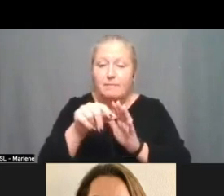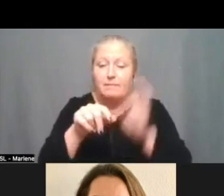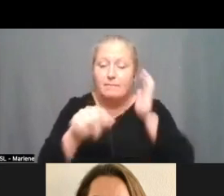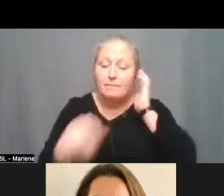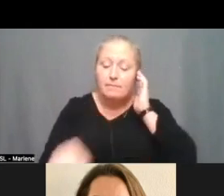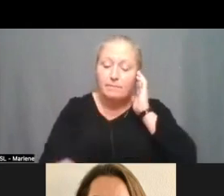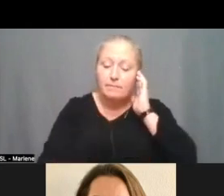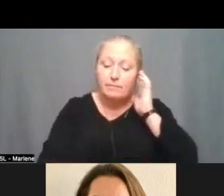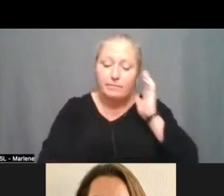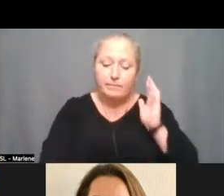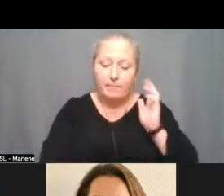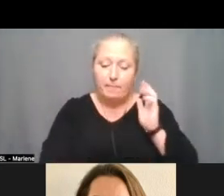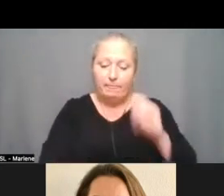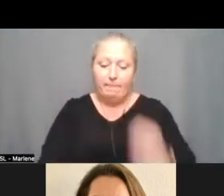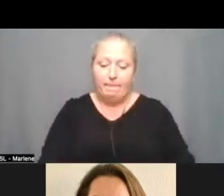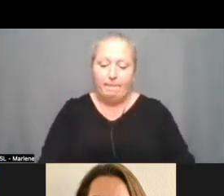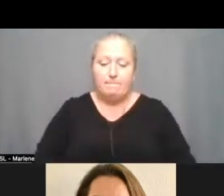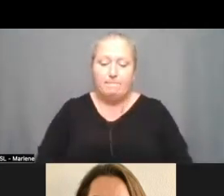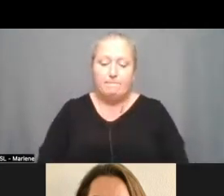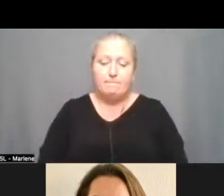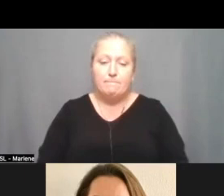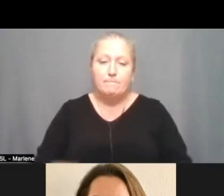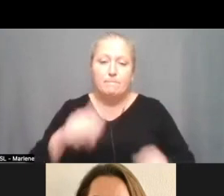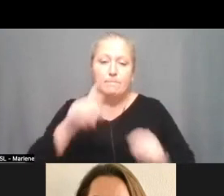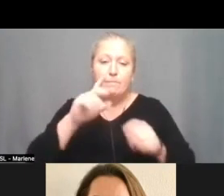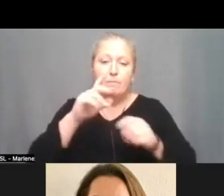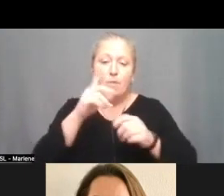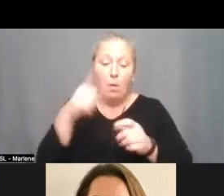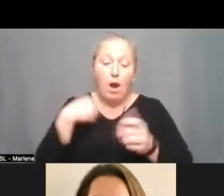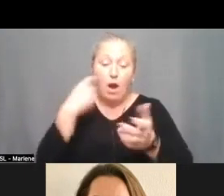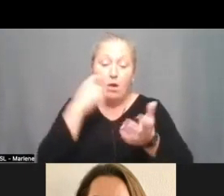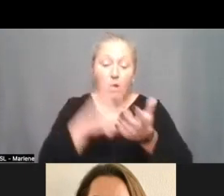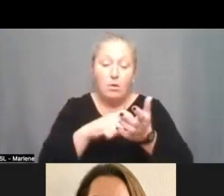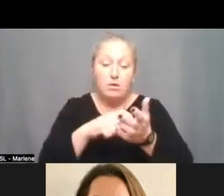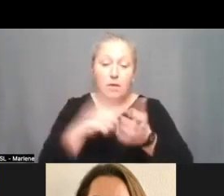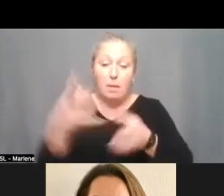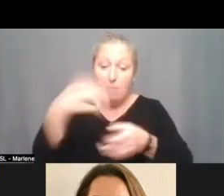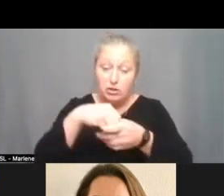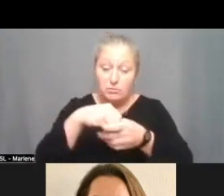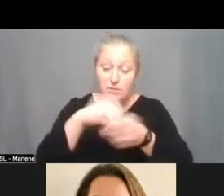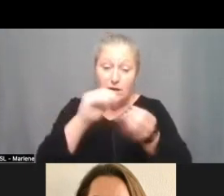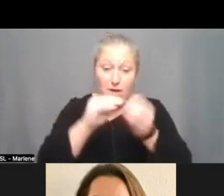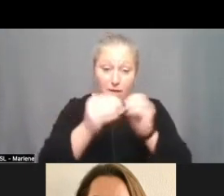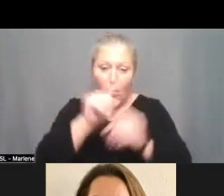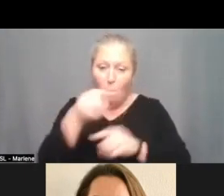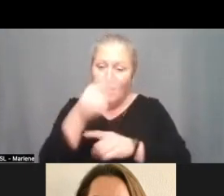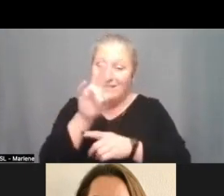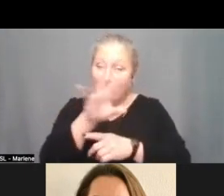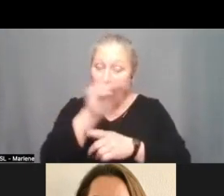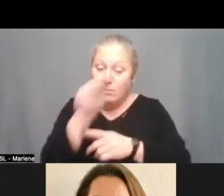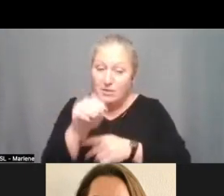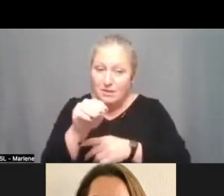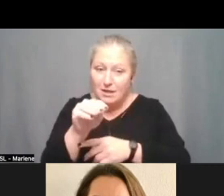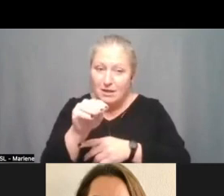i wouldn't say is the red arrow essentially uh one thing that i noticed was that the participation rate was only 75 percent or in the 70s